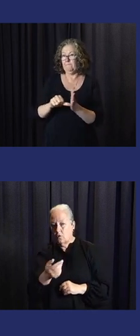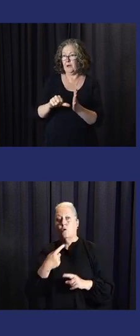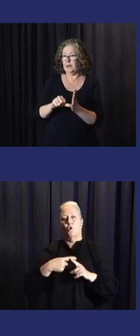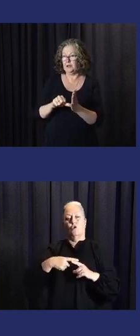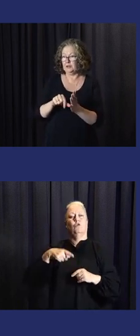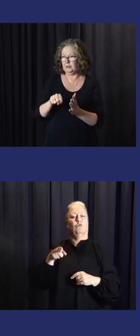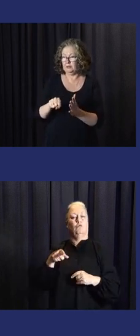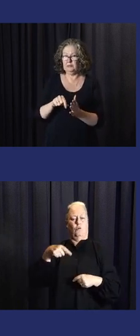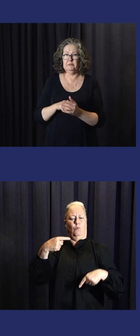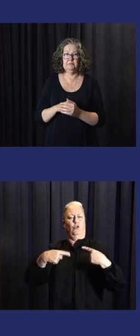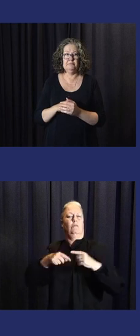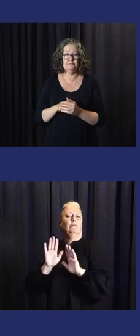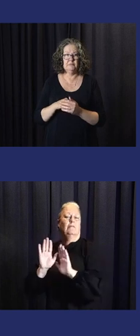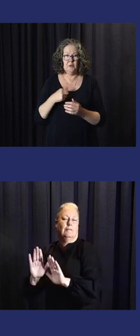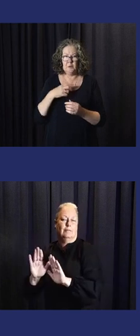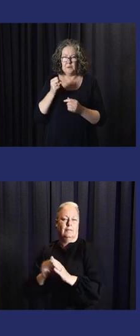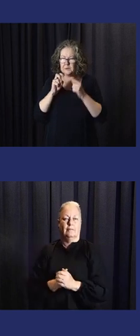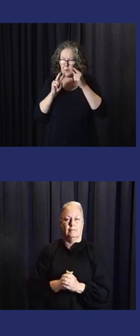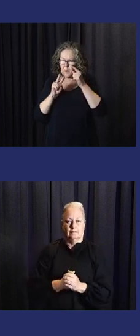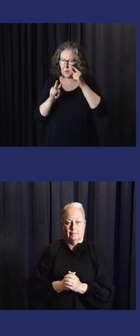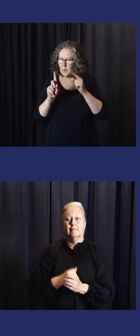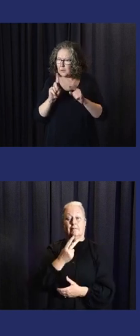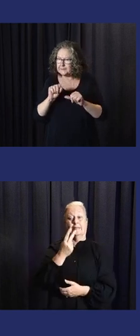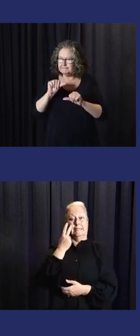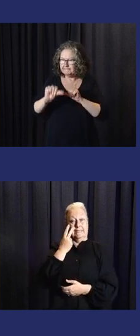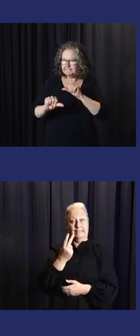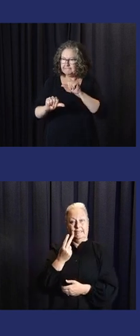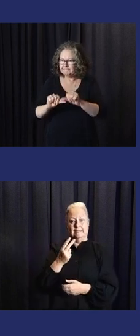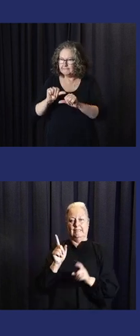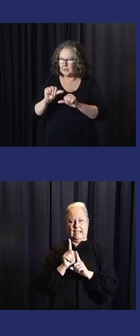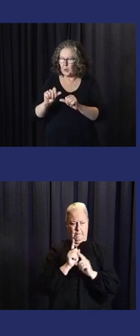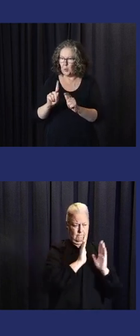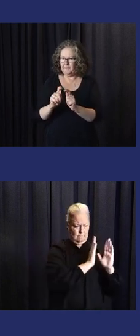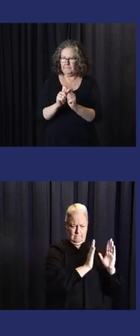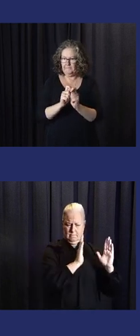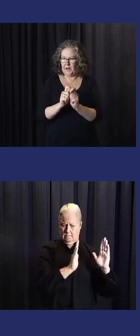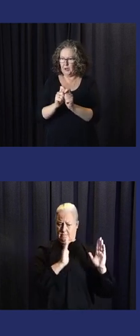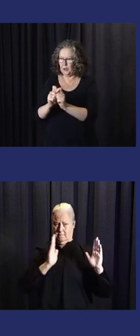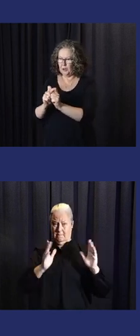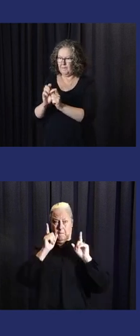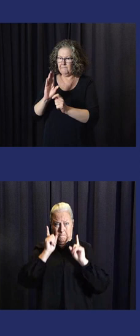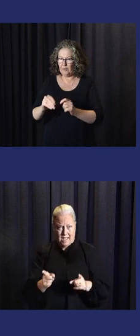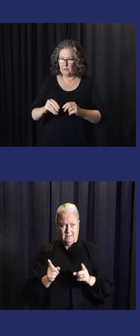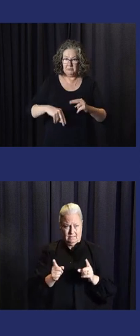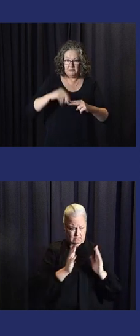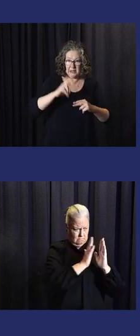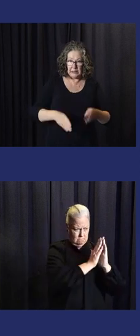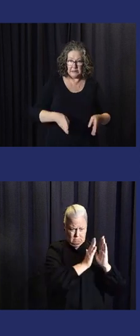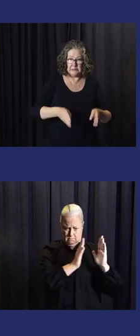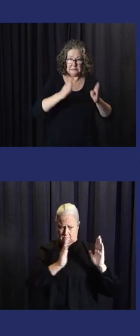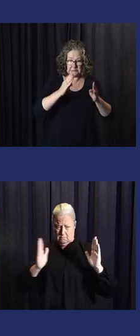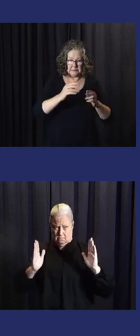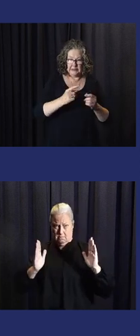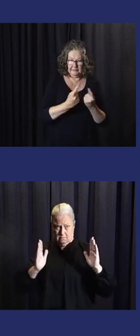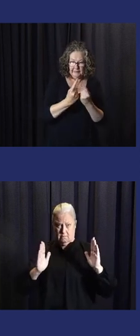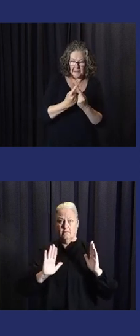bit later. And then the political one. The financial arm we see as the one going like an arrow through the entire thing. It's